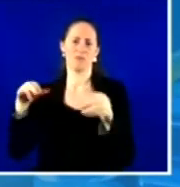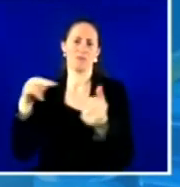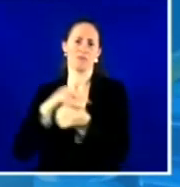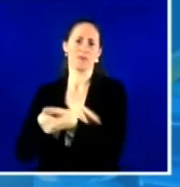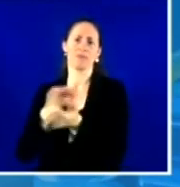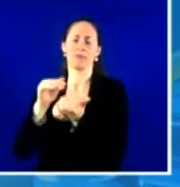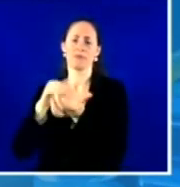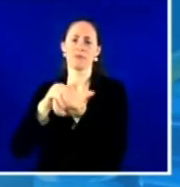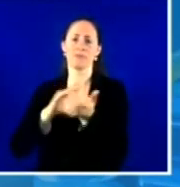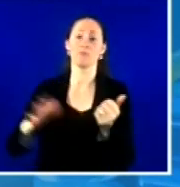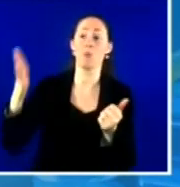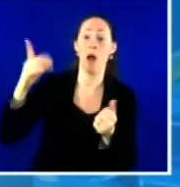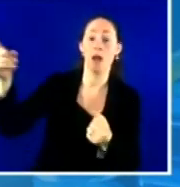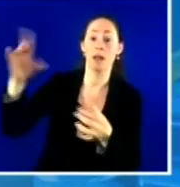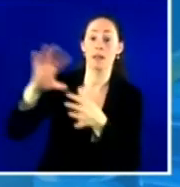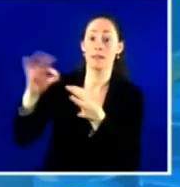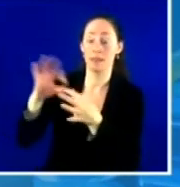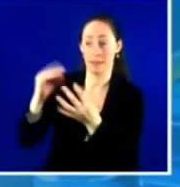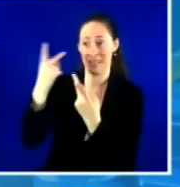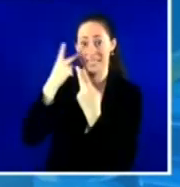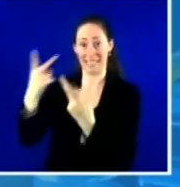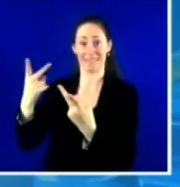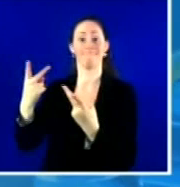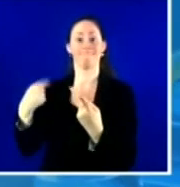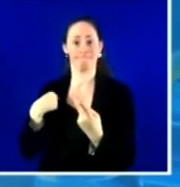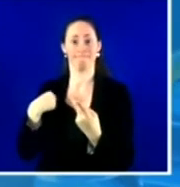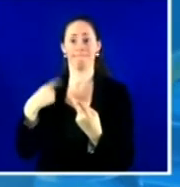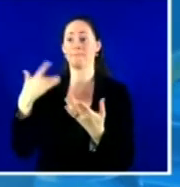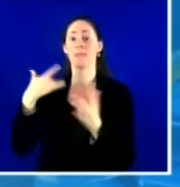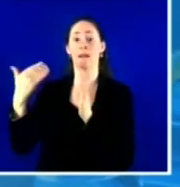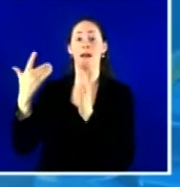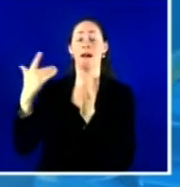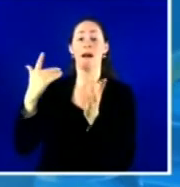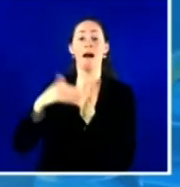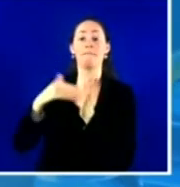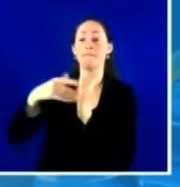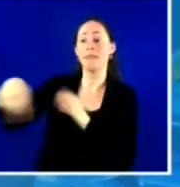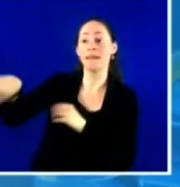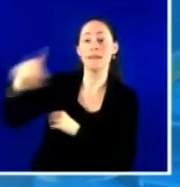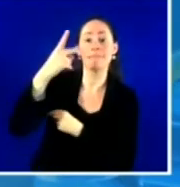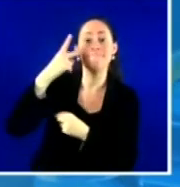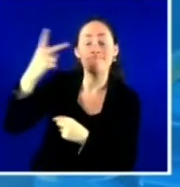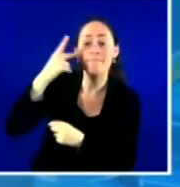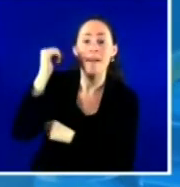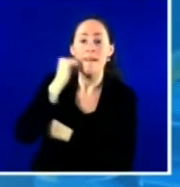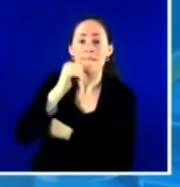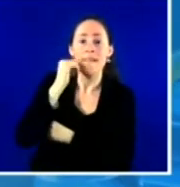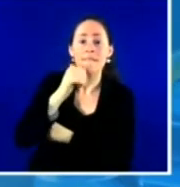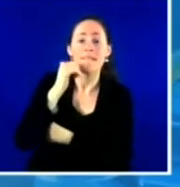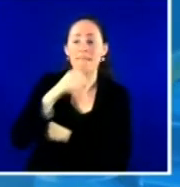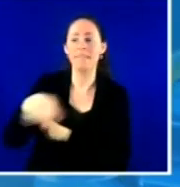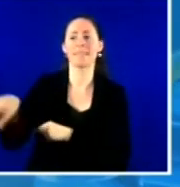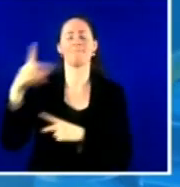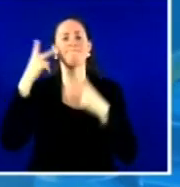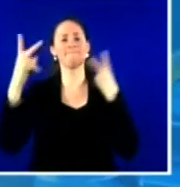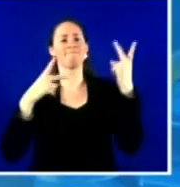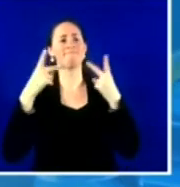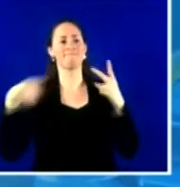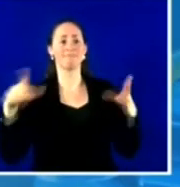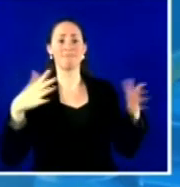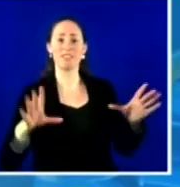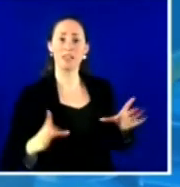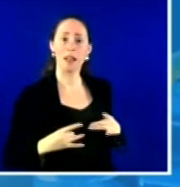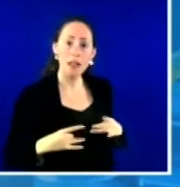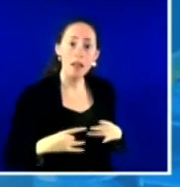kids in their practice every day, uh, every week who, who have had COVID and who are having lingering symptoms. Um, and I think we're still